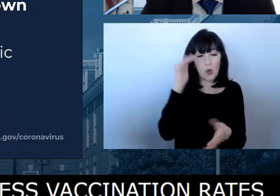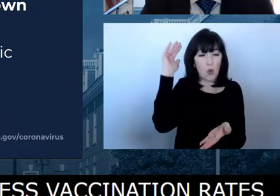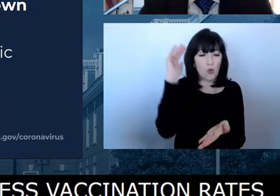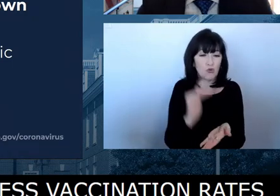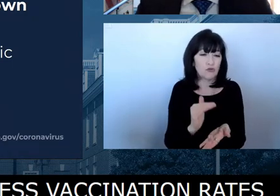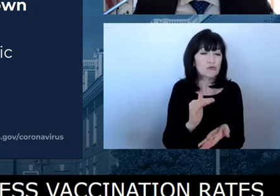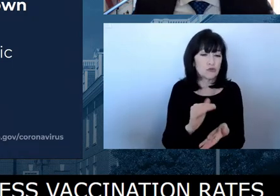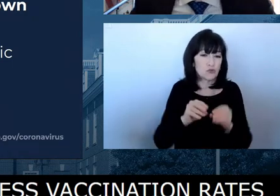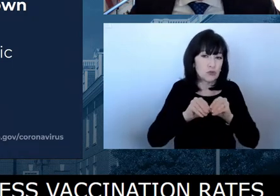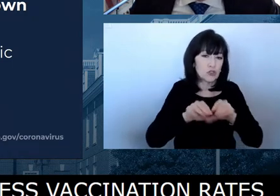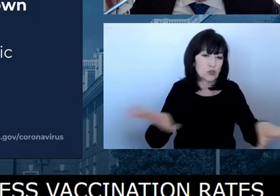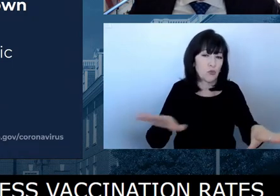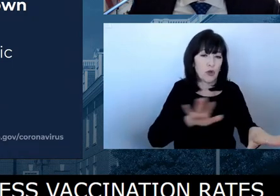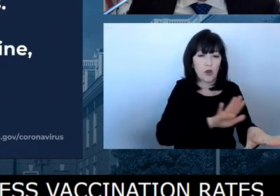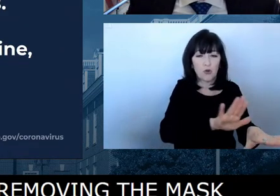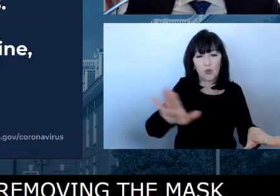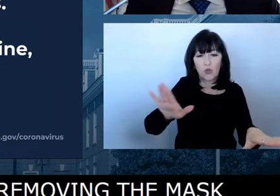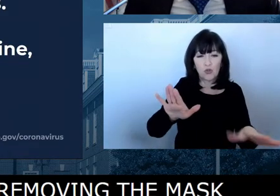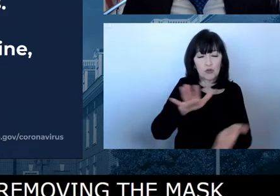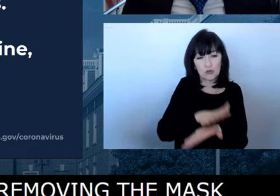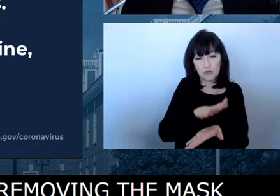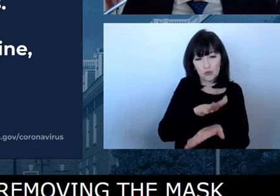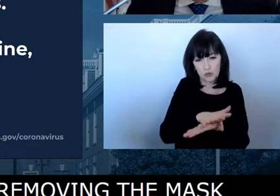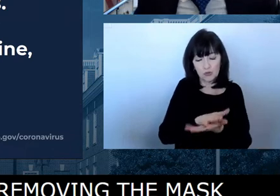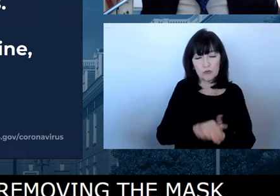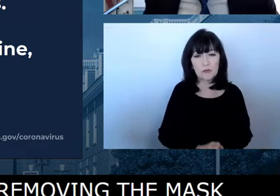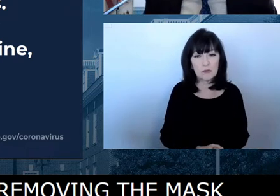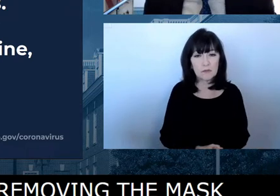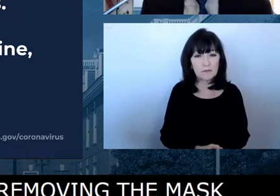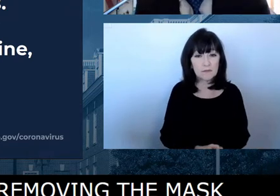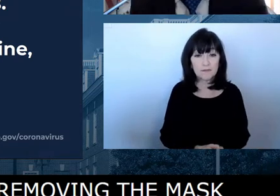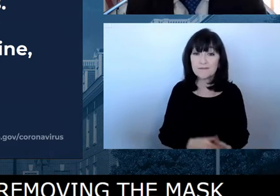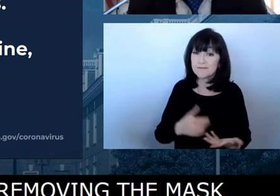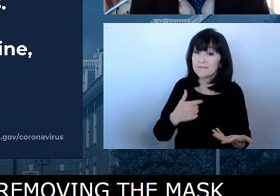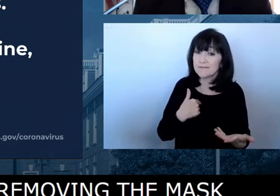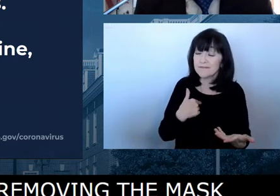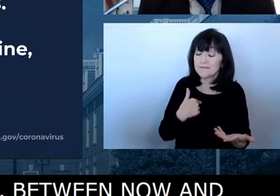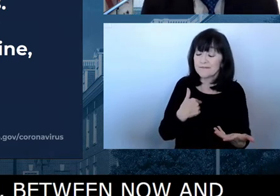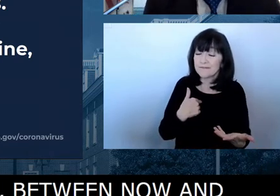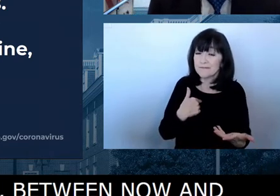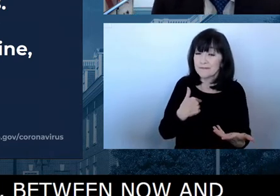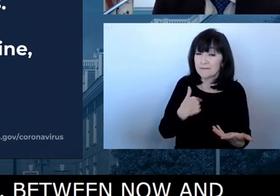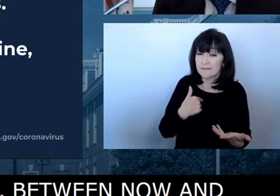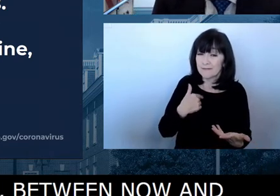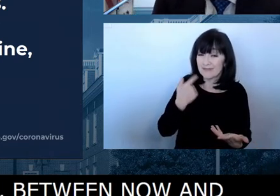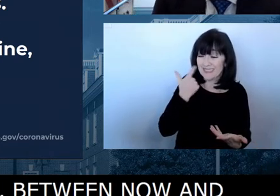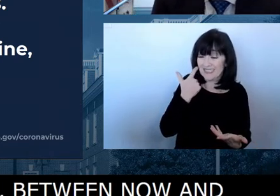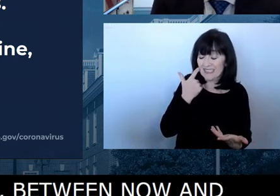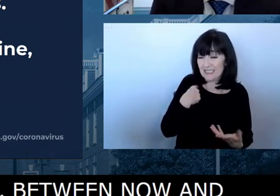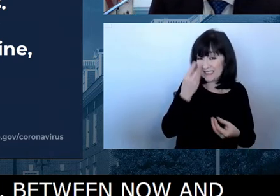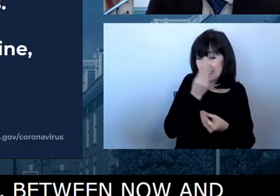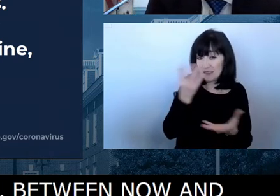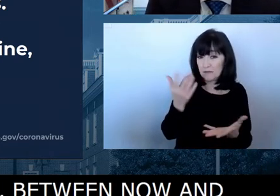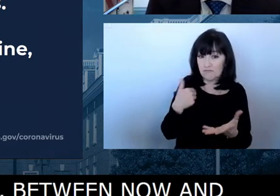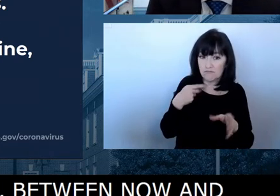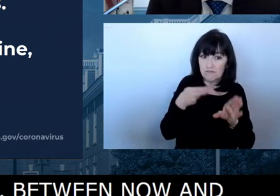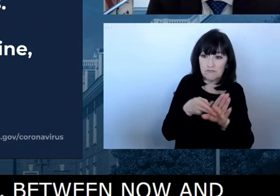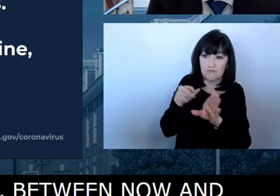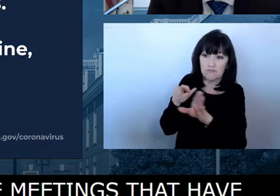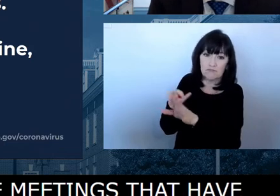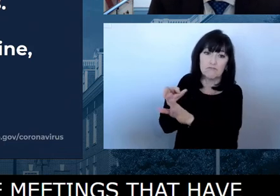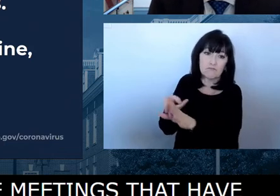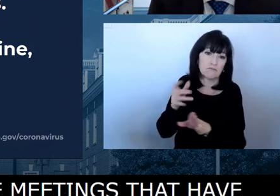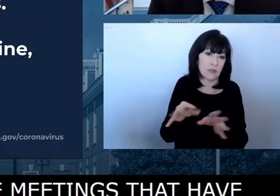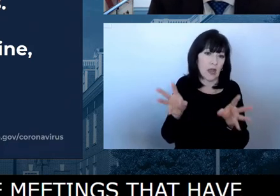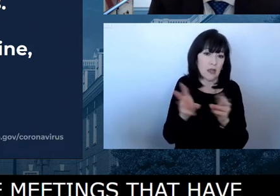So between now and then, you know, I mentioned all of these meetings that have been happening, they will continue. Uh, so it